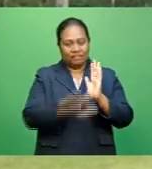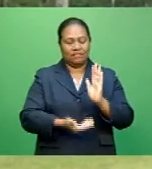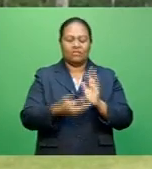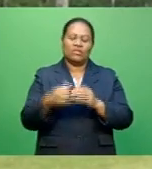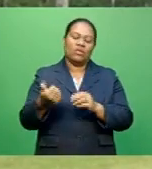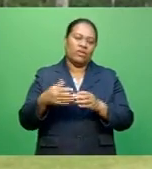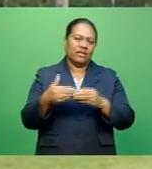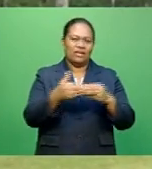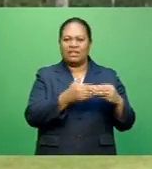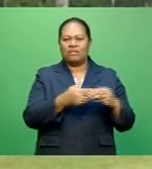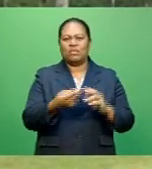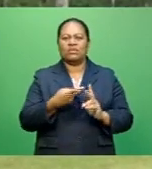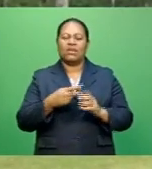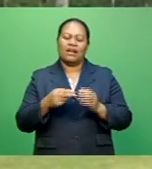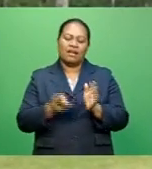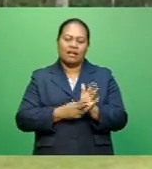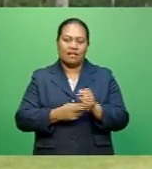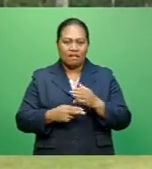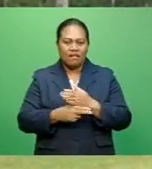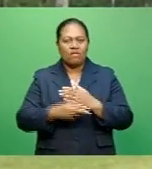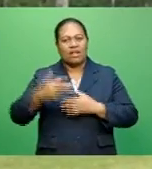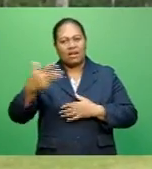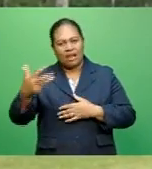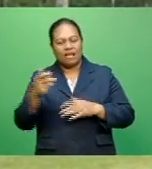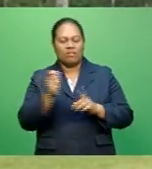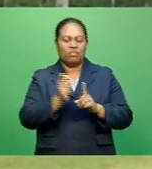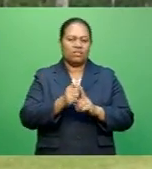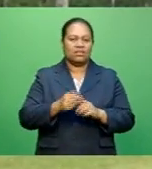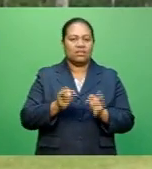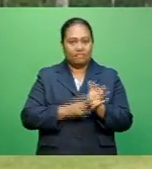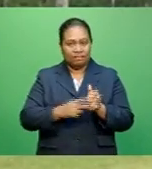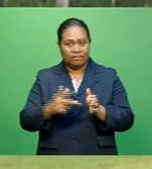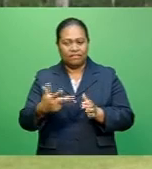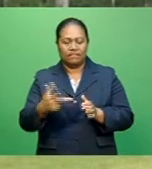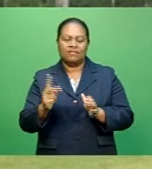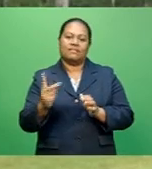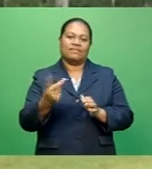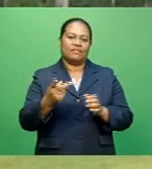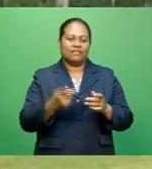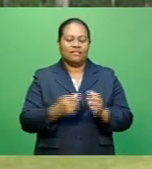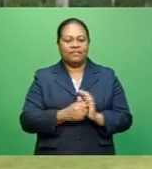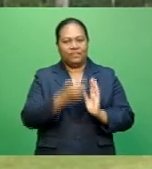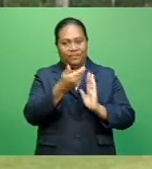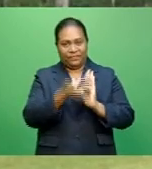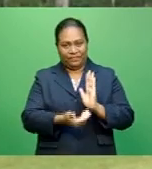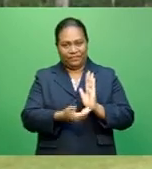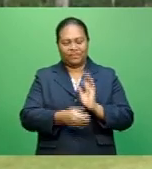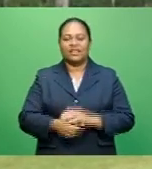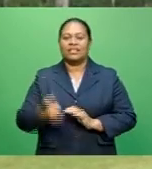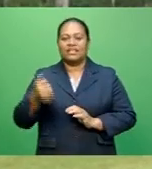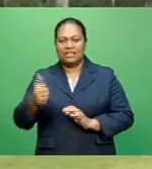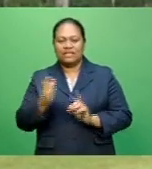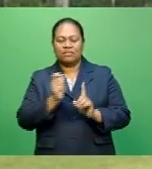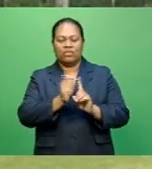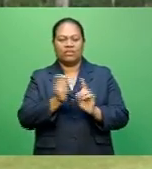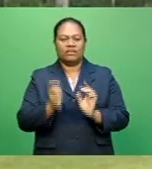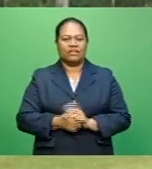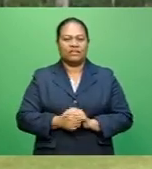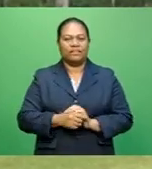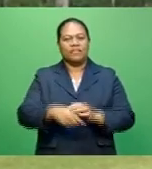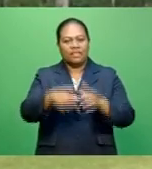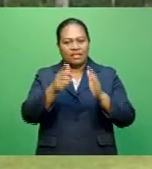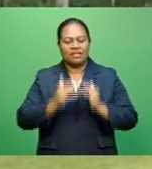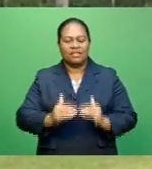-all draw against Navo on nine points. While Nashinu is in second place after three games with six points, followed by